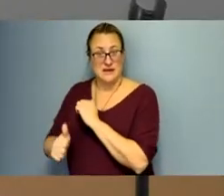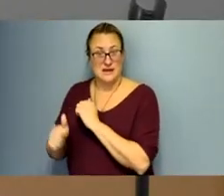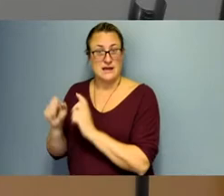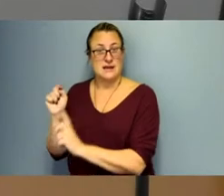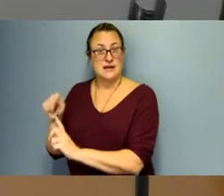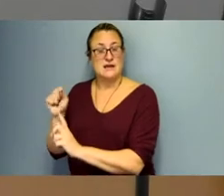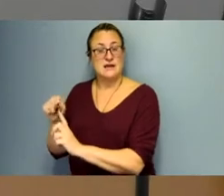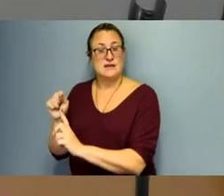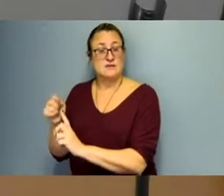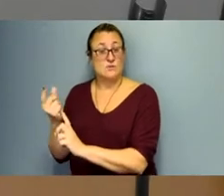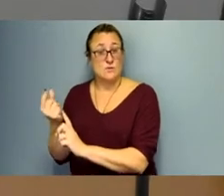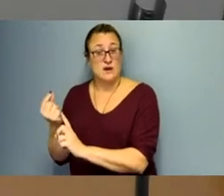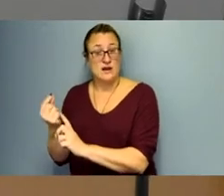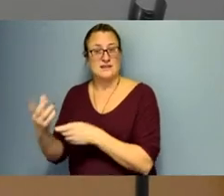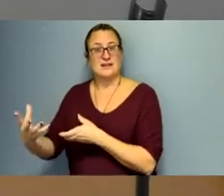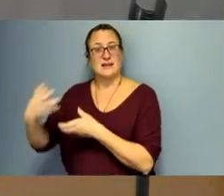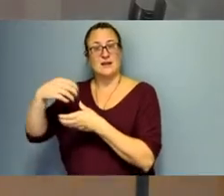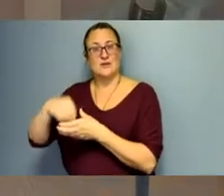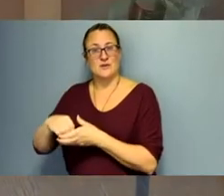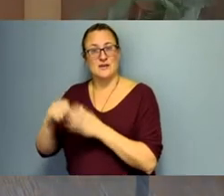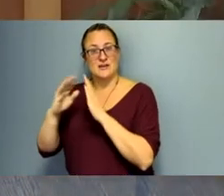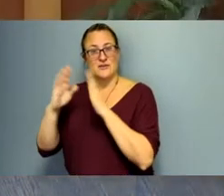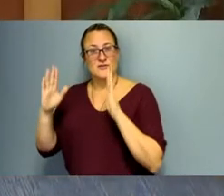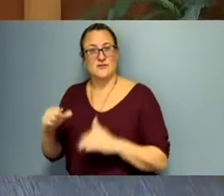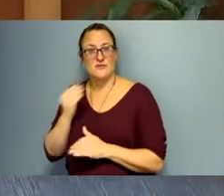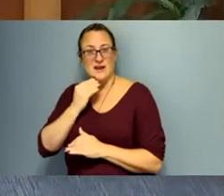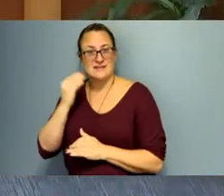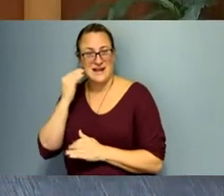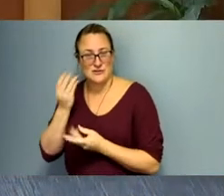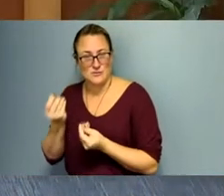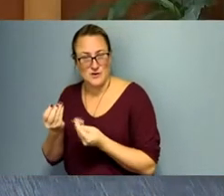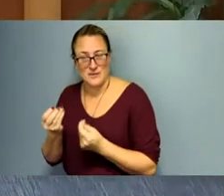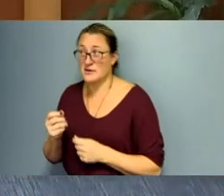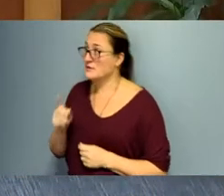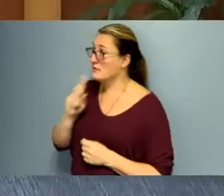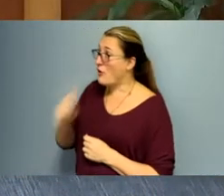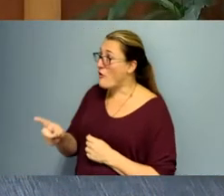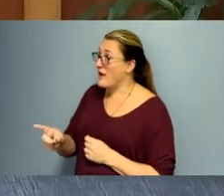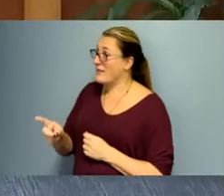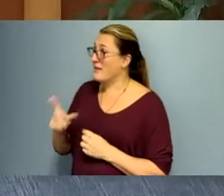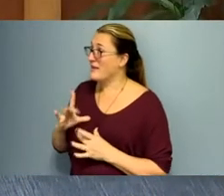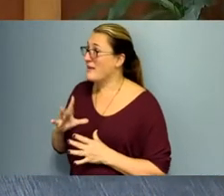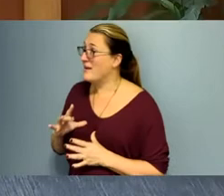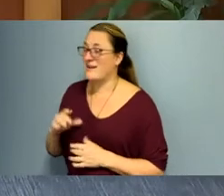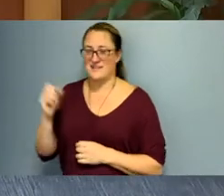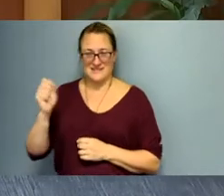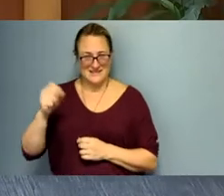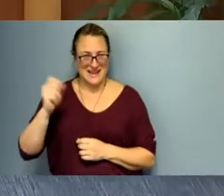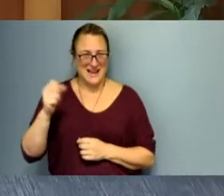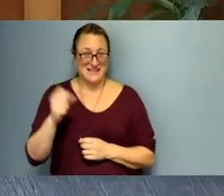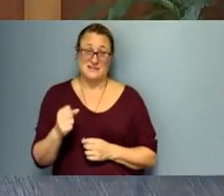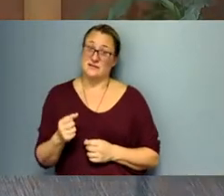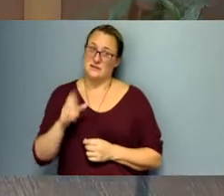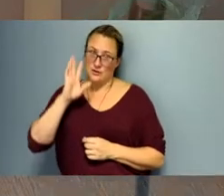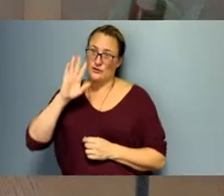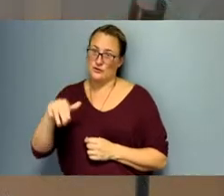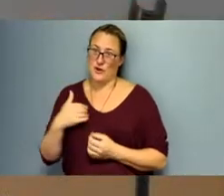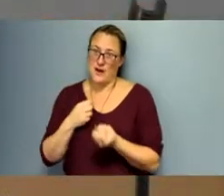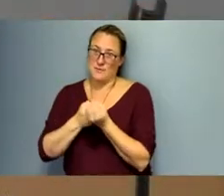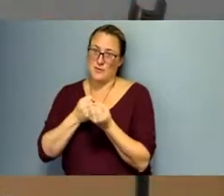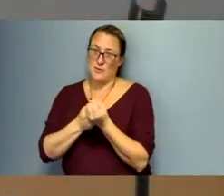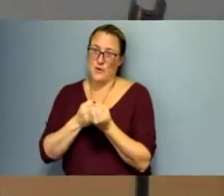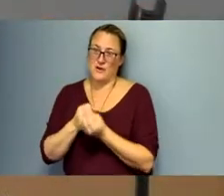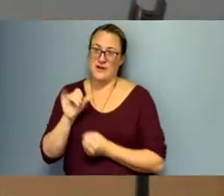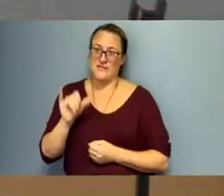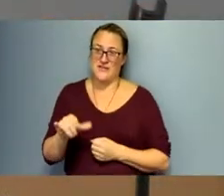passed, including residential properties. Oh my gosh. So that's, that's, that's a plus. And you know, I'm a big proponent. want to see this in